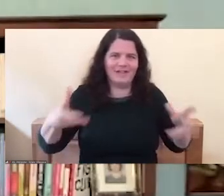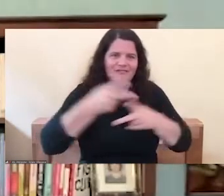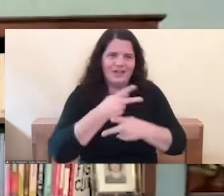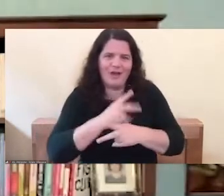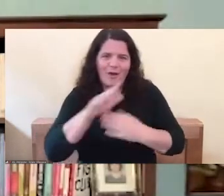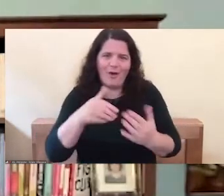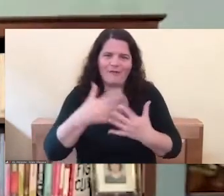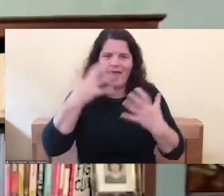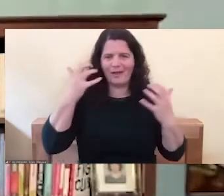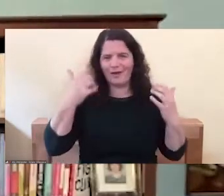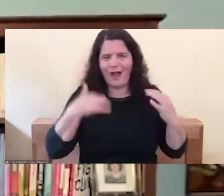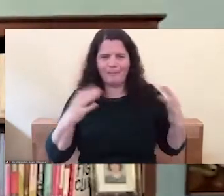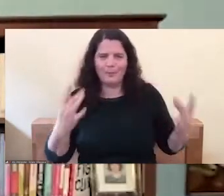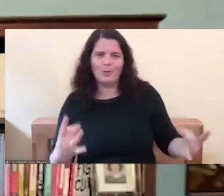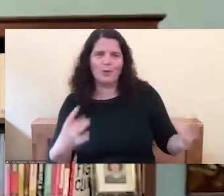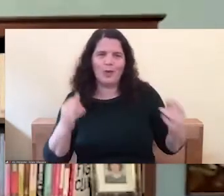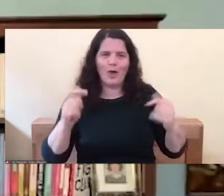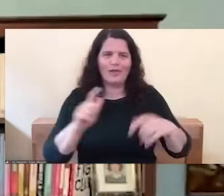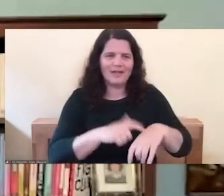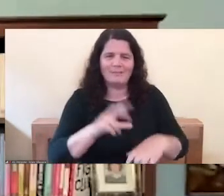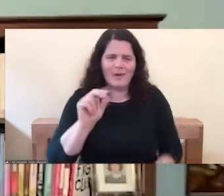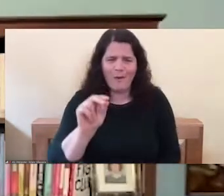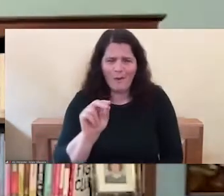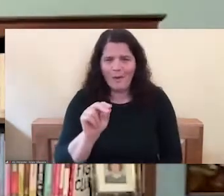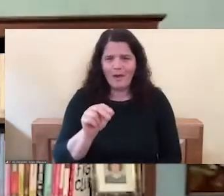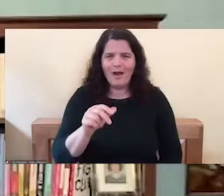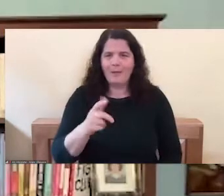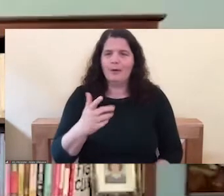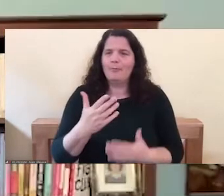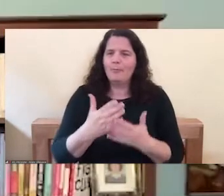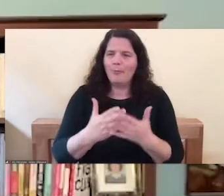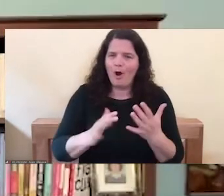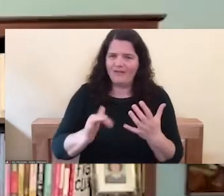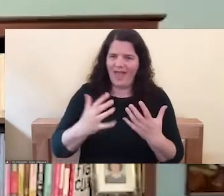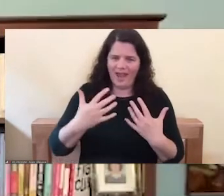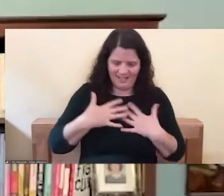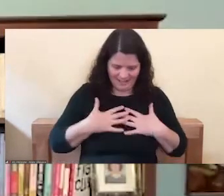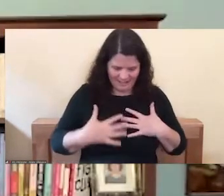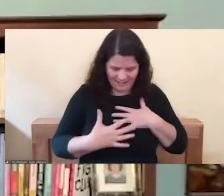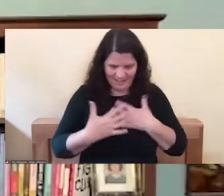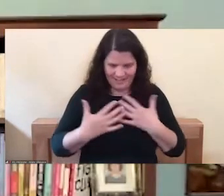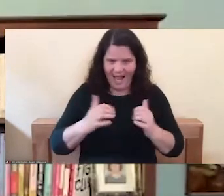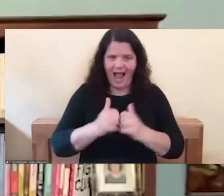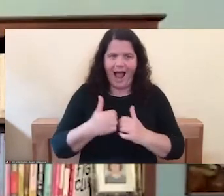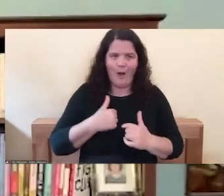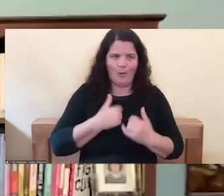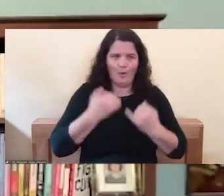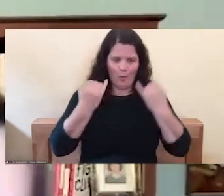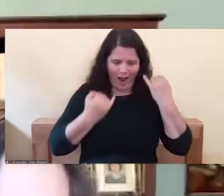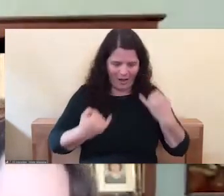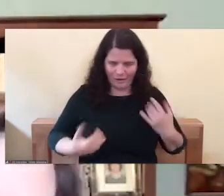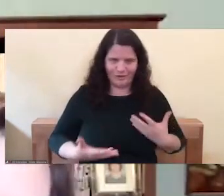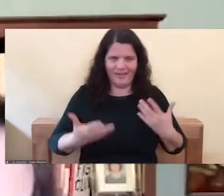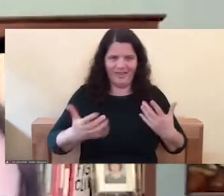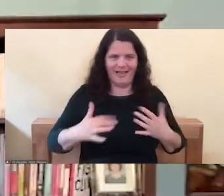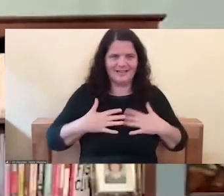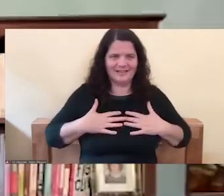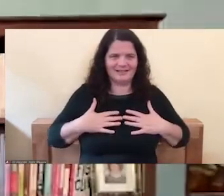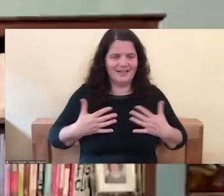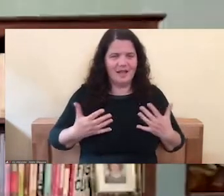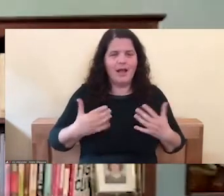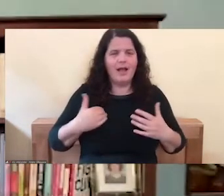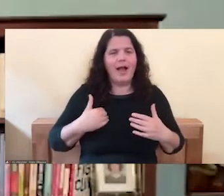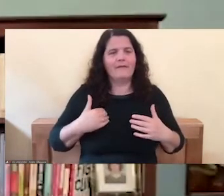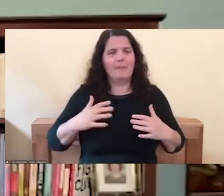it. And it's because part of it's just how we're wired, you know? And so it's like, you get off balance, and then you